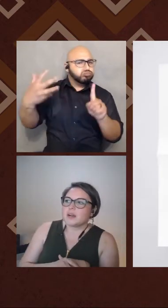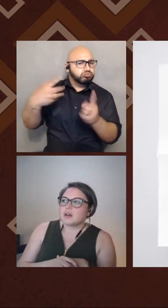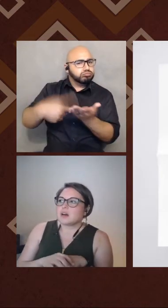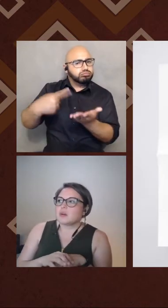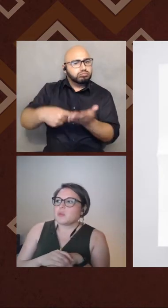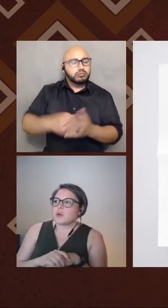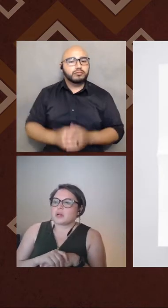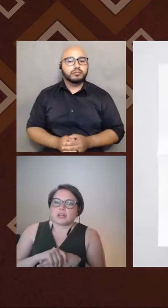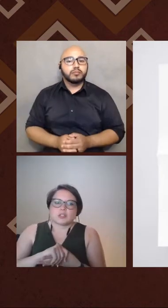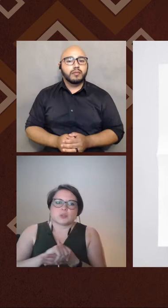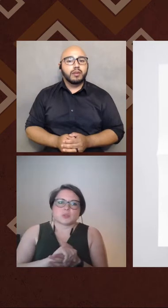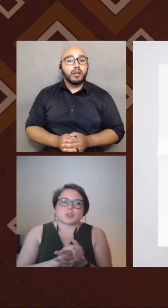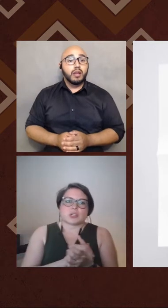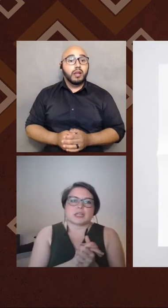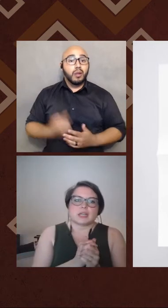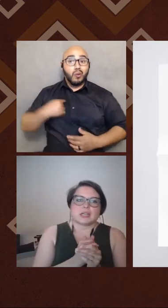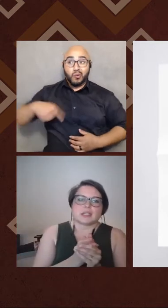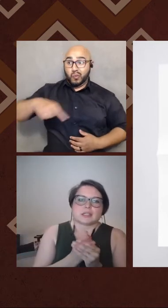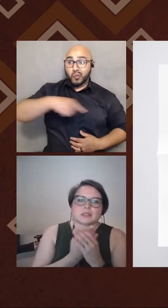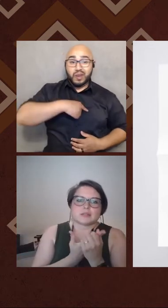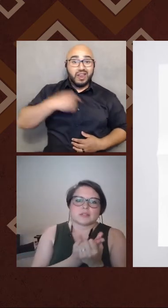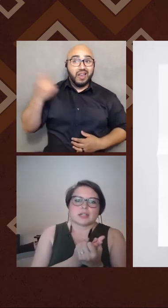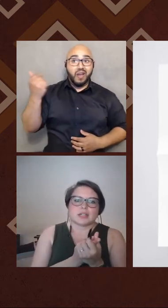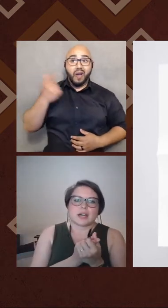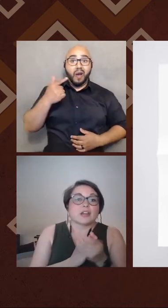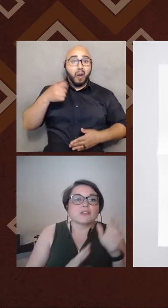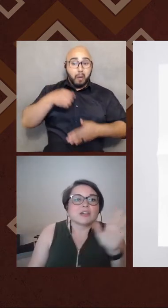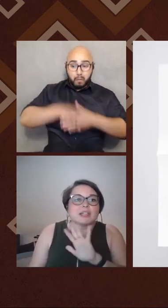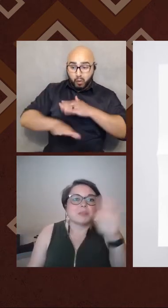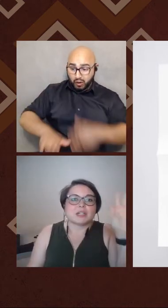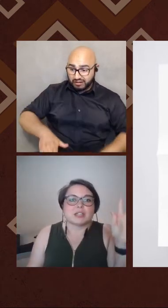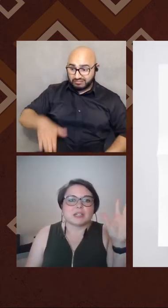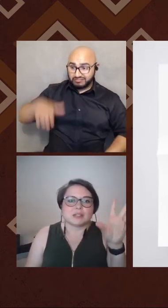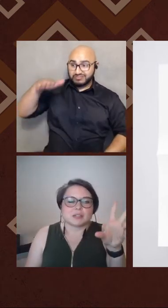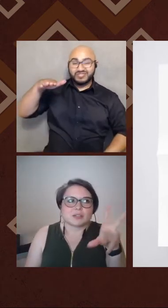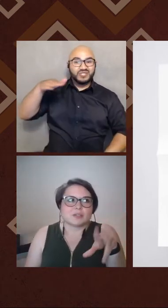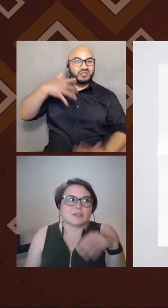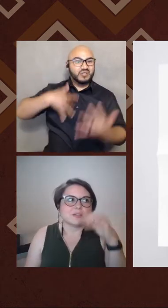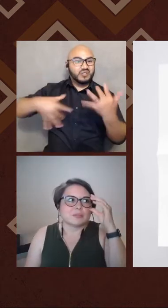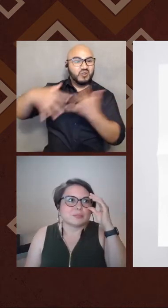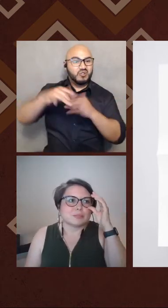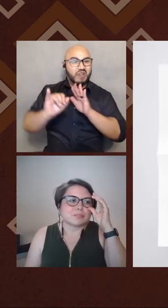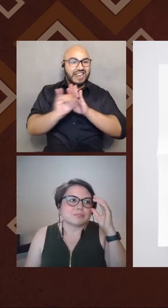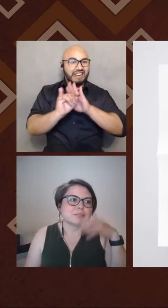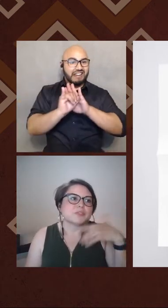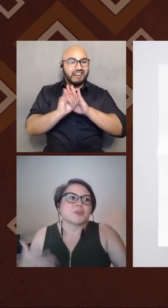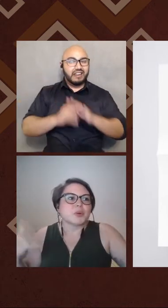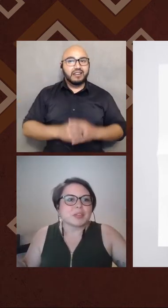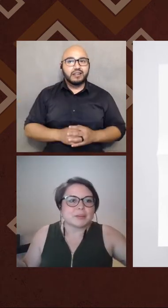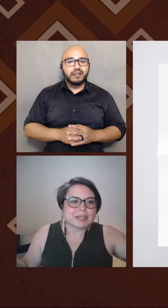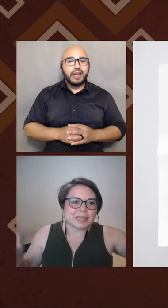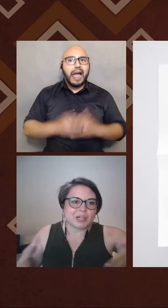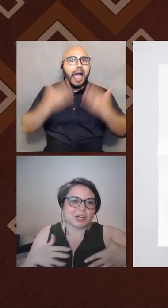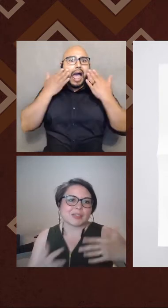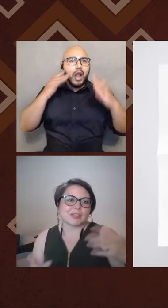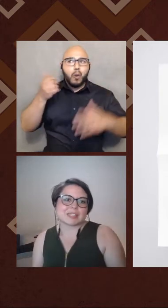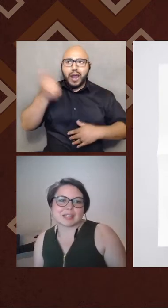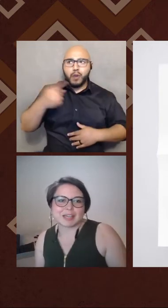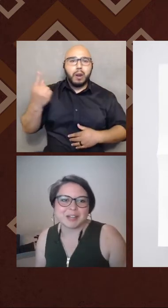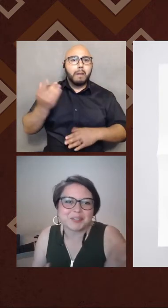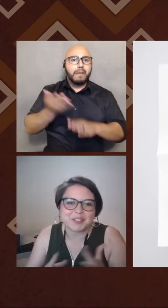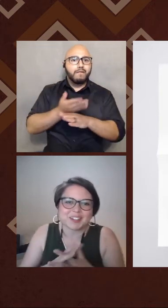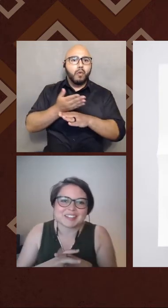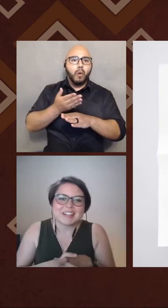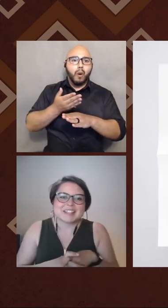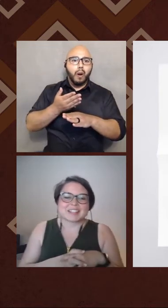We are all born into social identities. Right. I don't know anybody who before they were here on